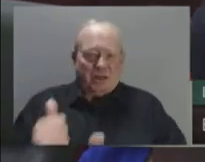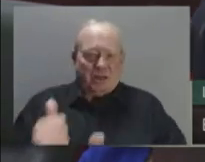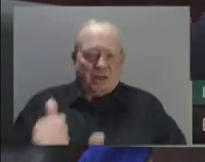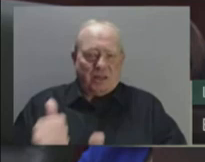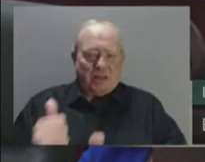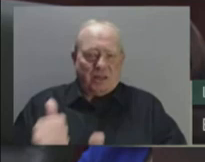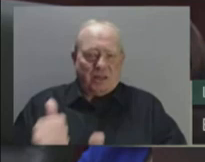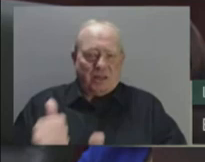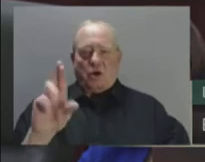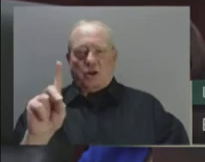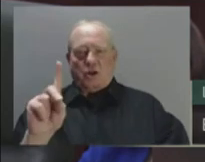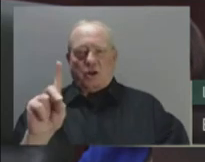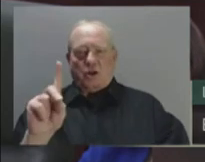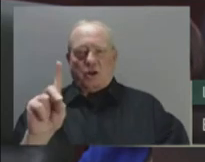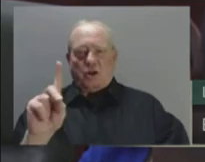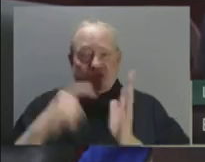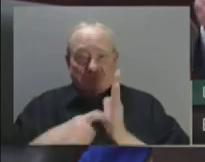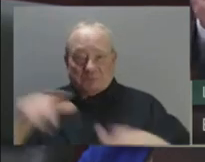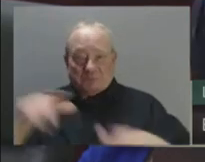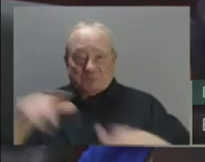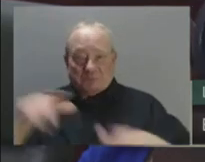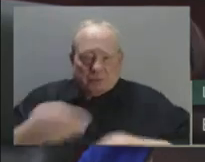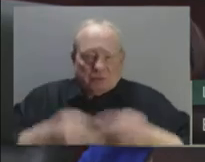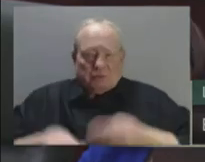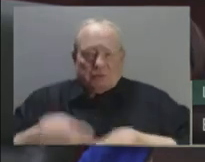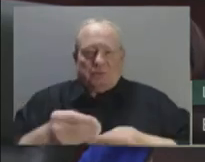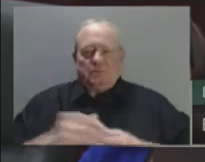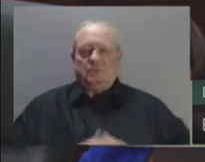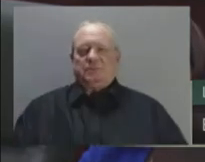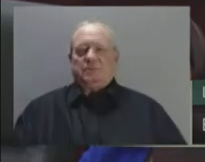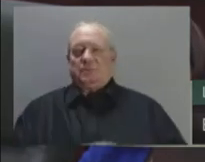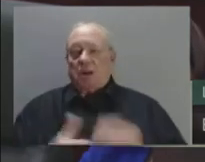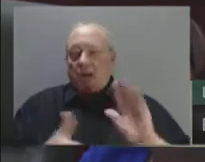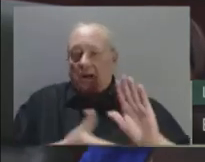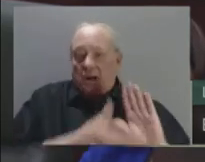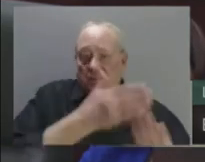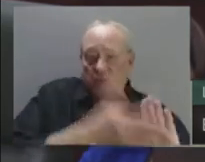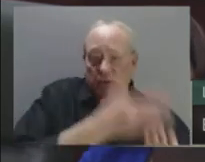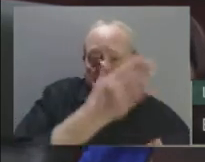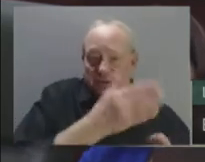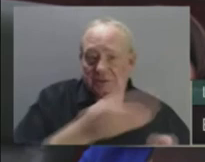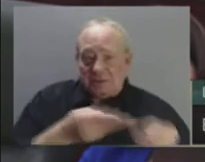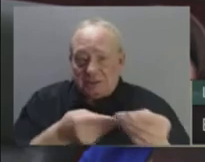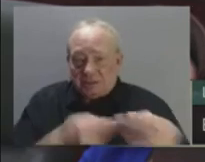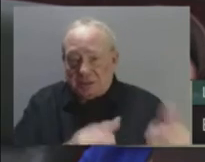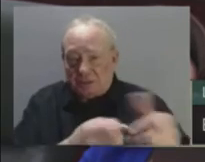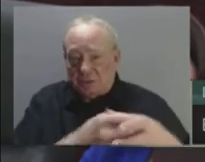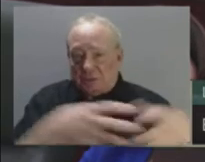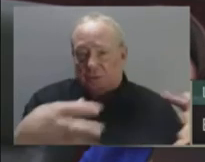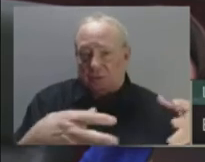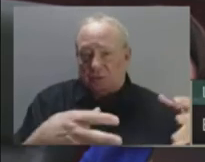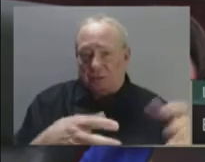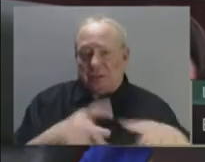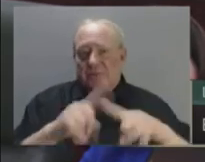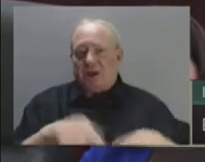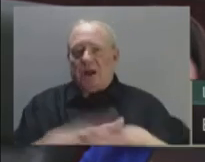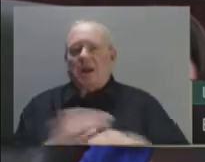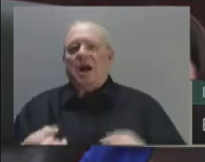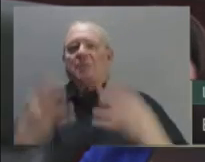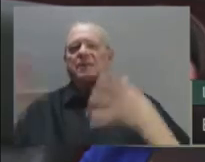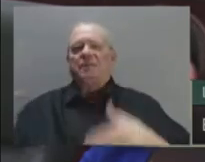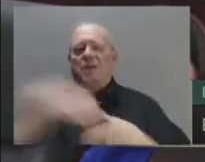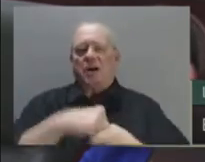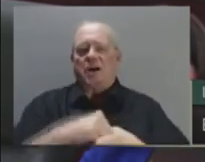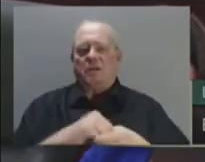growth to population and inflation, ensuring appropriate and disciplined spending growth in easy times and difficult times.